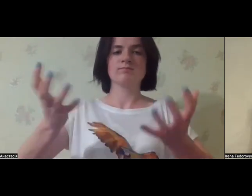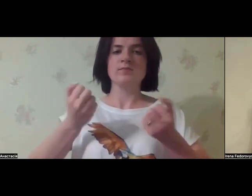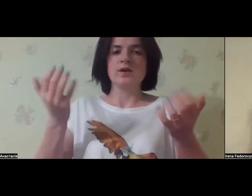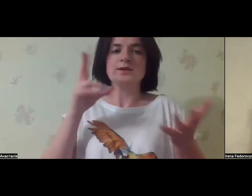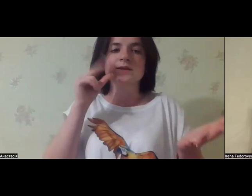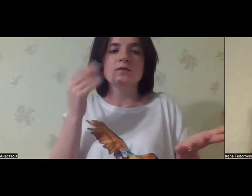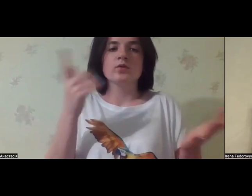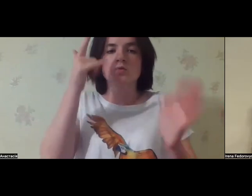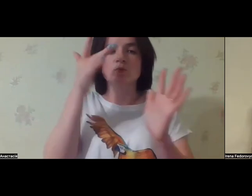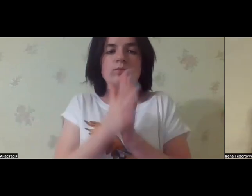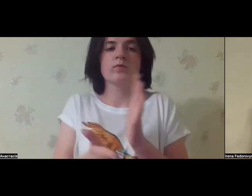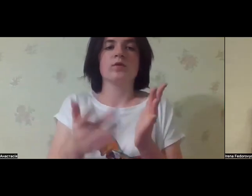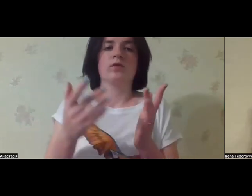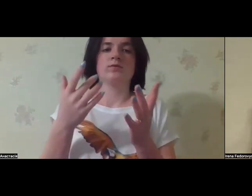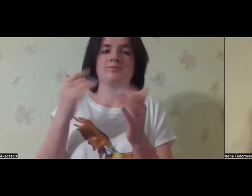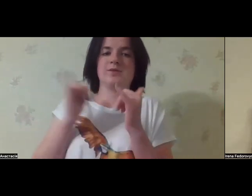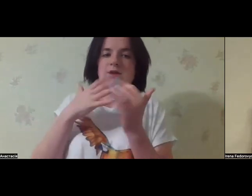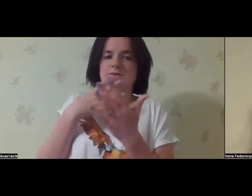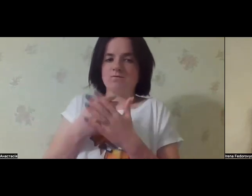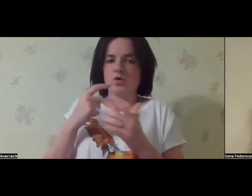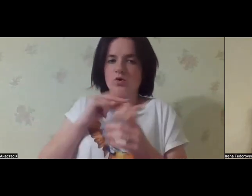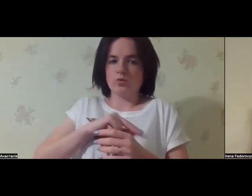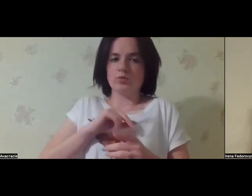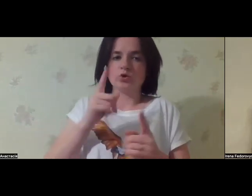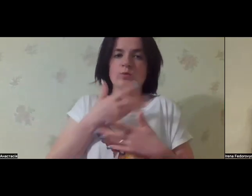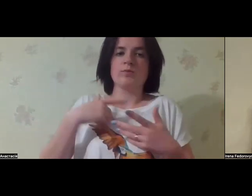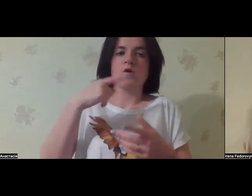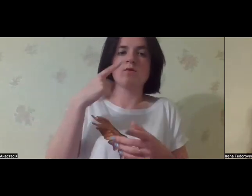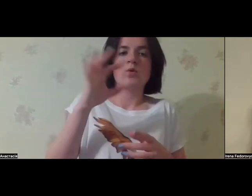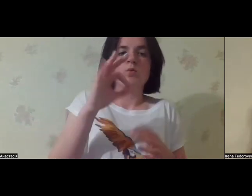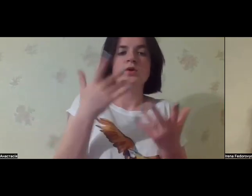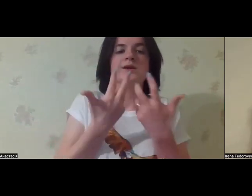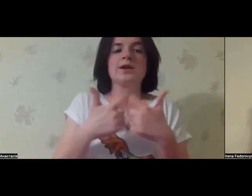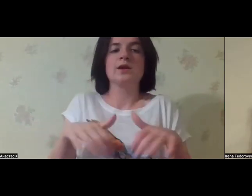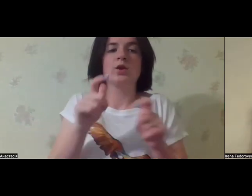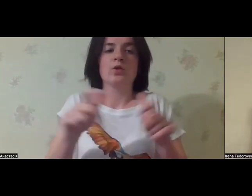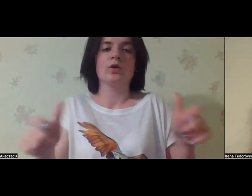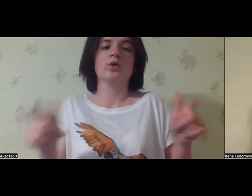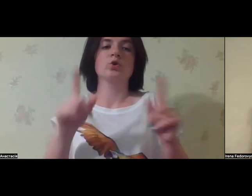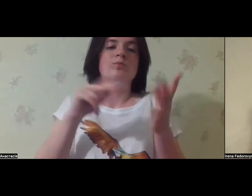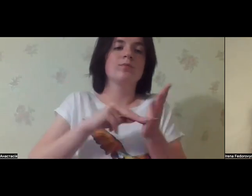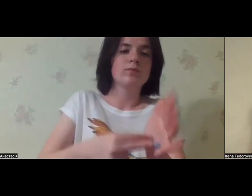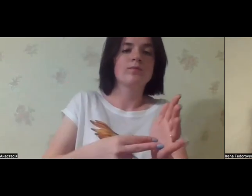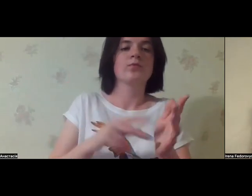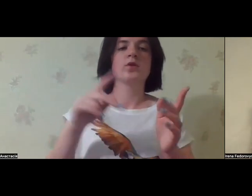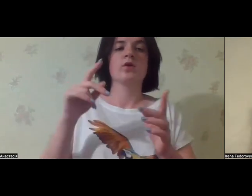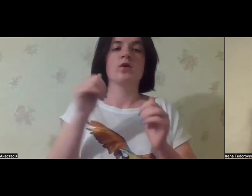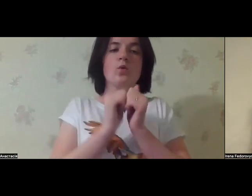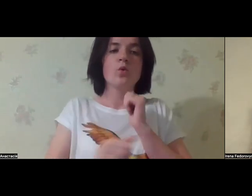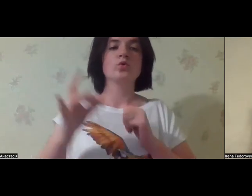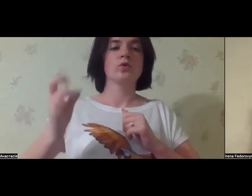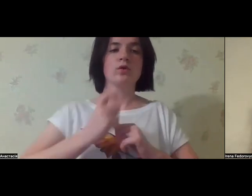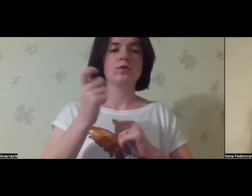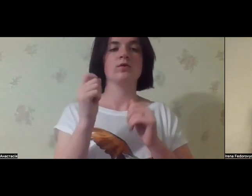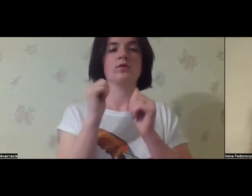trying to get some numbers to understand for our work, the subject for the discussion and to be able to plan